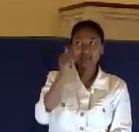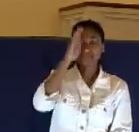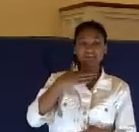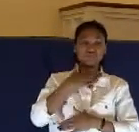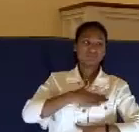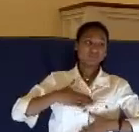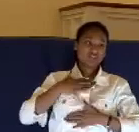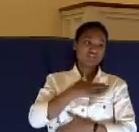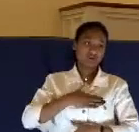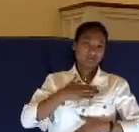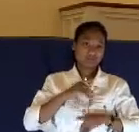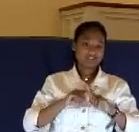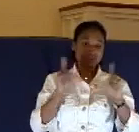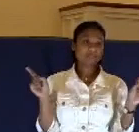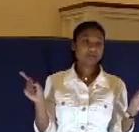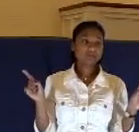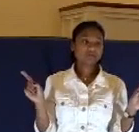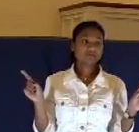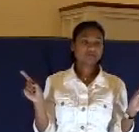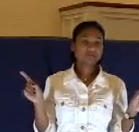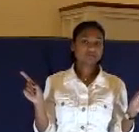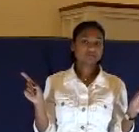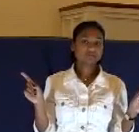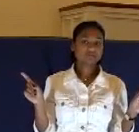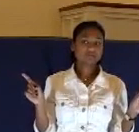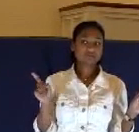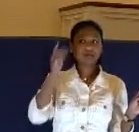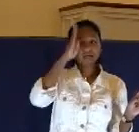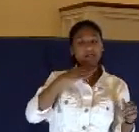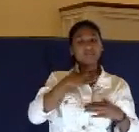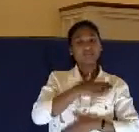with God. This is what pleases God.